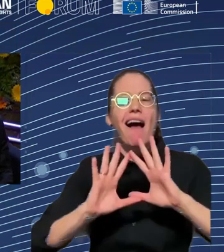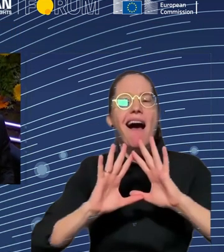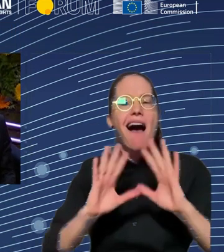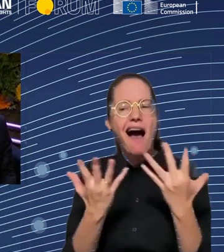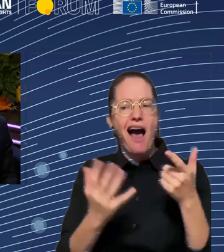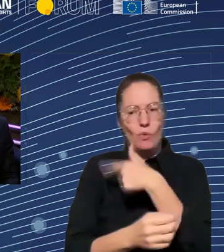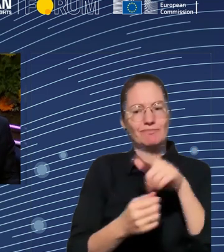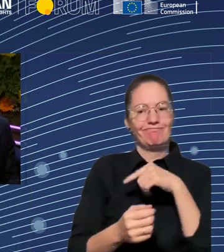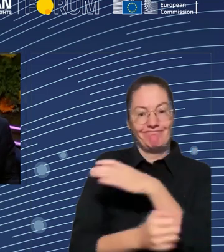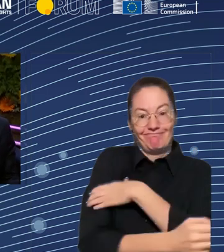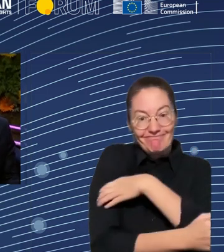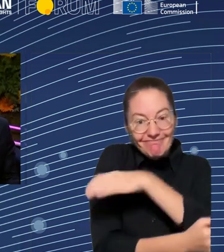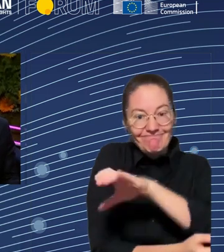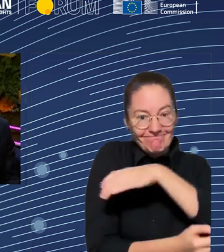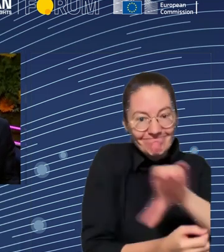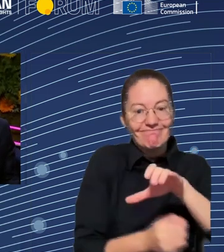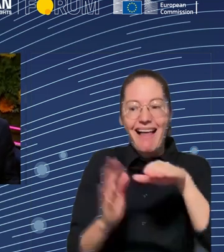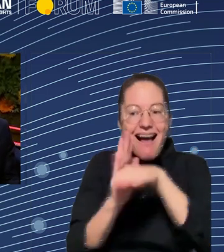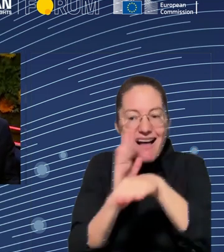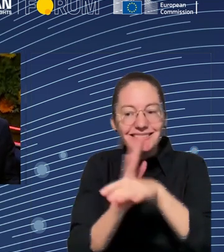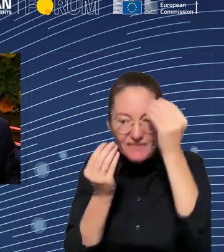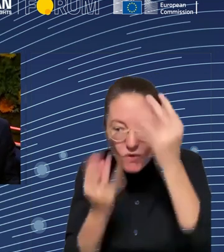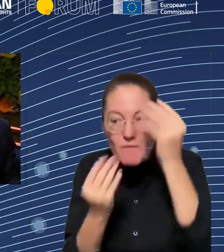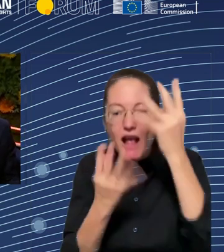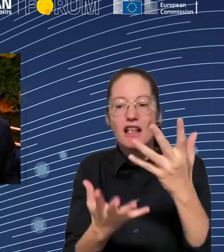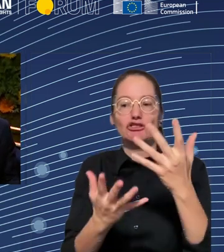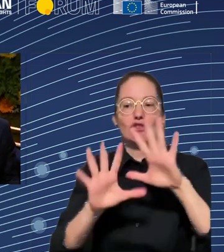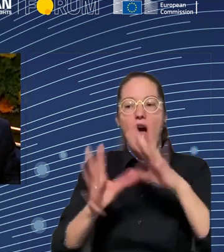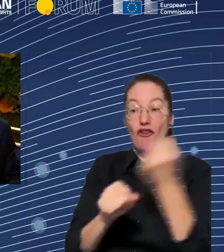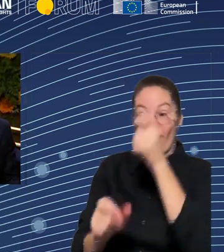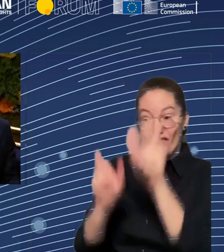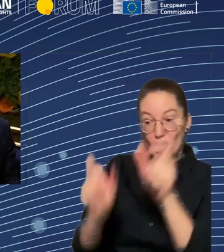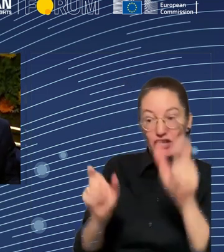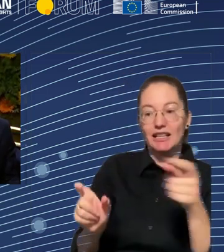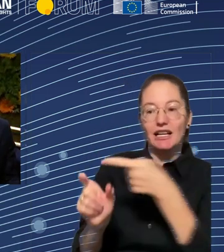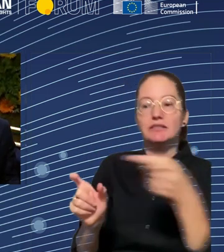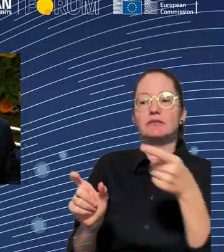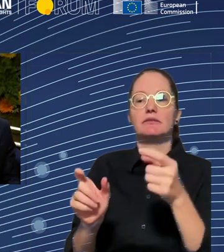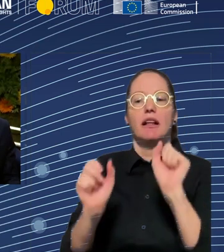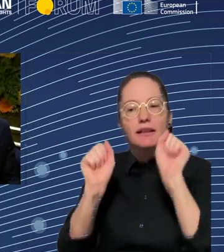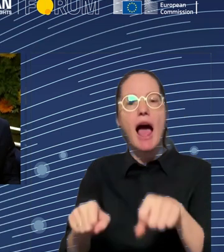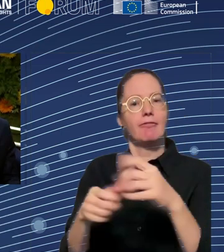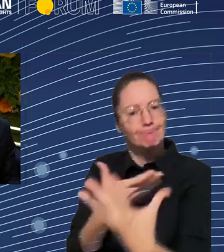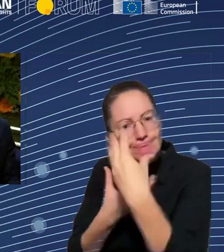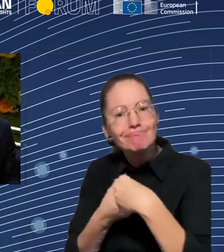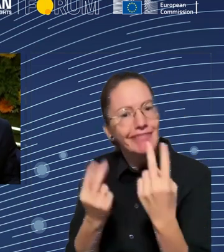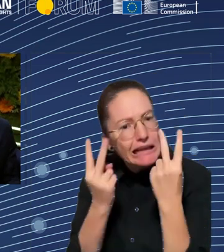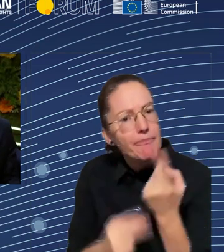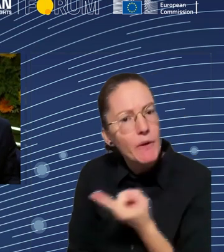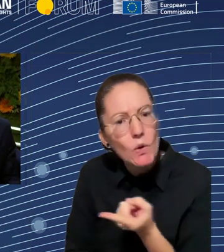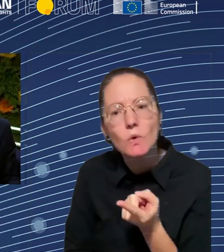what are the challenges posed by globalization on markets, trading with regions with different labor standards? That's a question